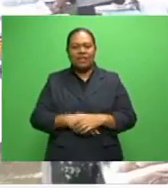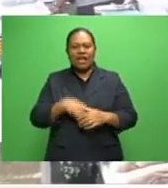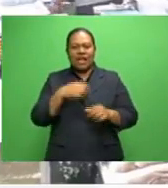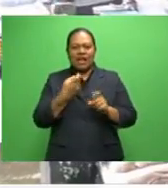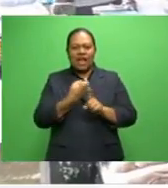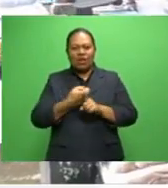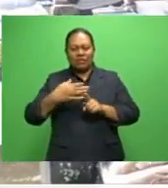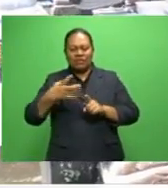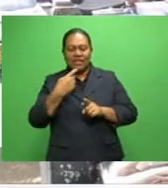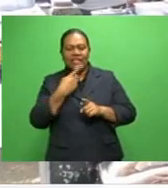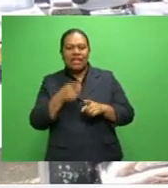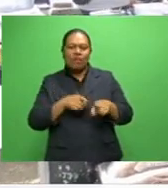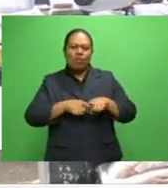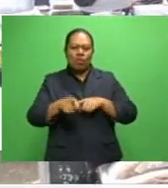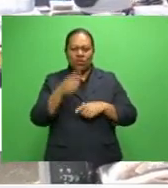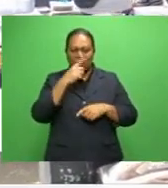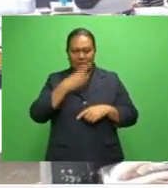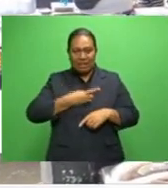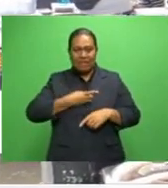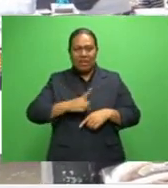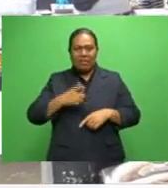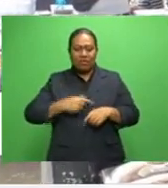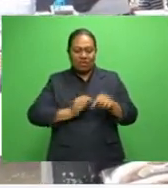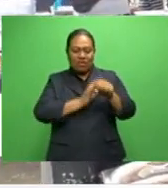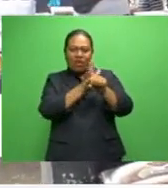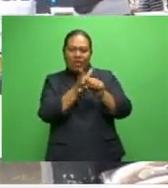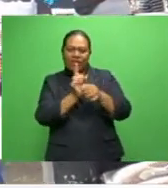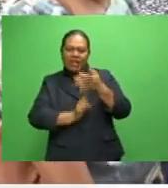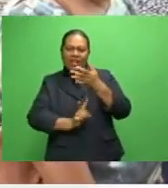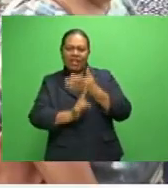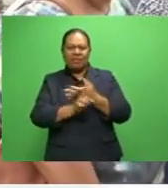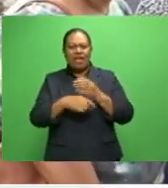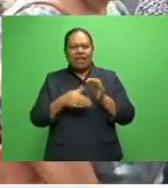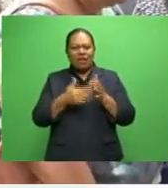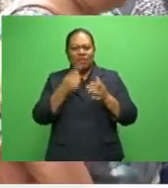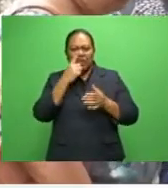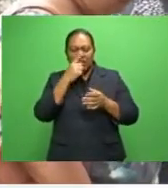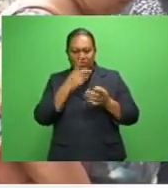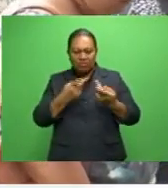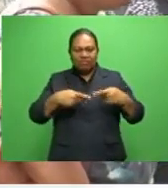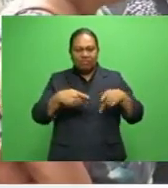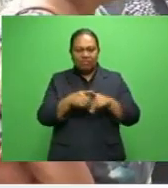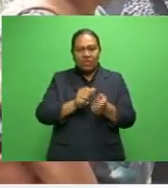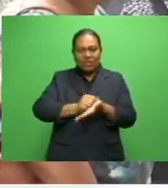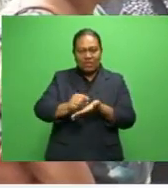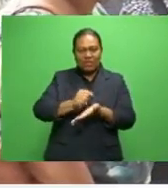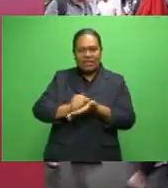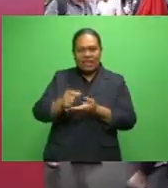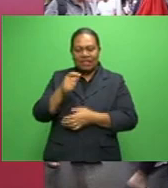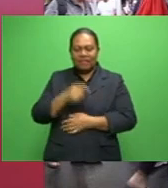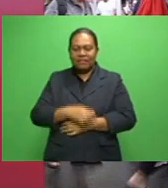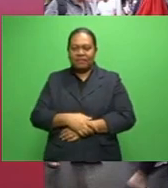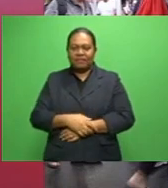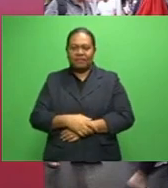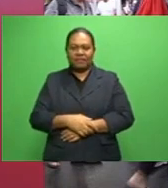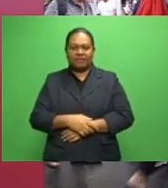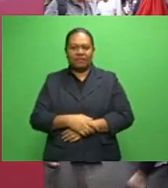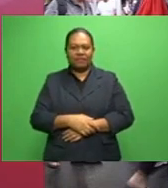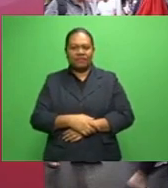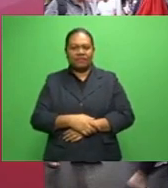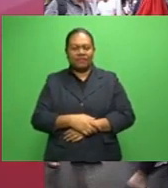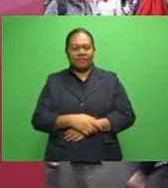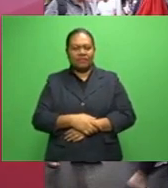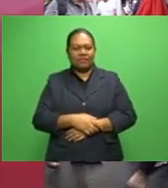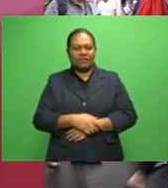there is a lot more demand due to the pandemic as new vendors are looking for space to sell their items. This Sunday, we